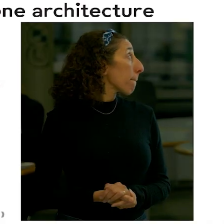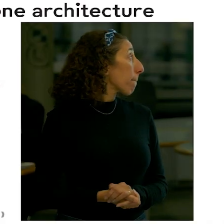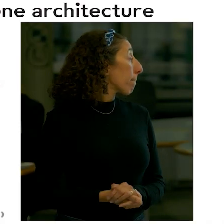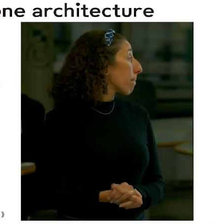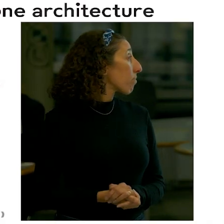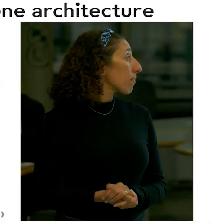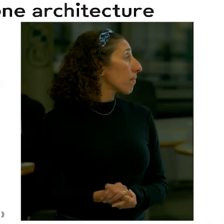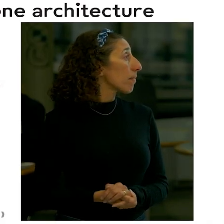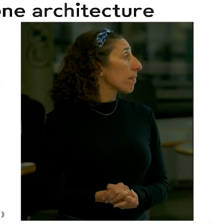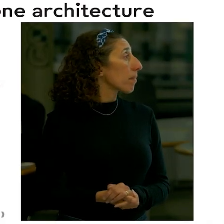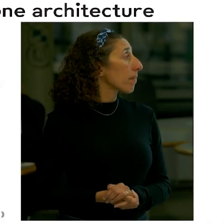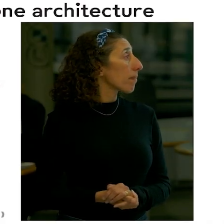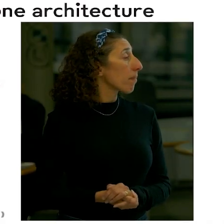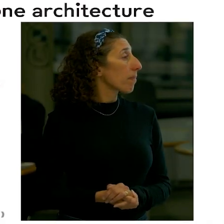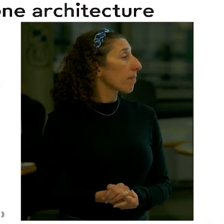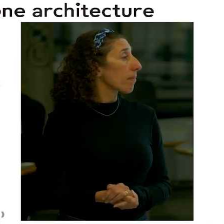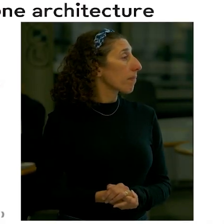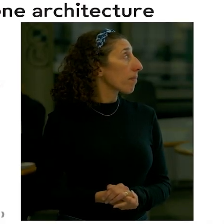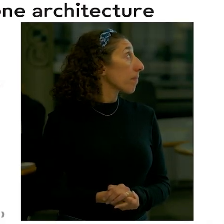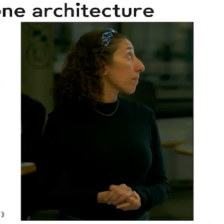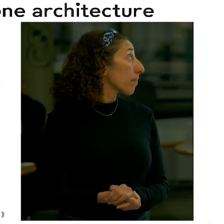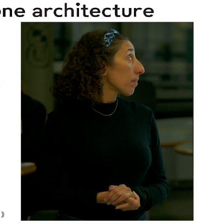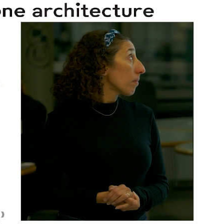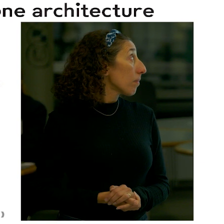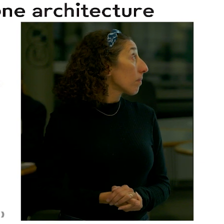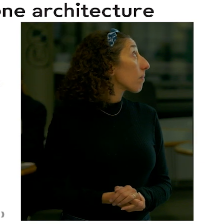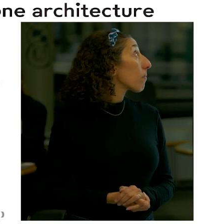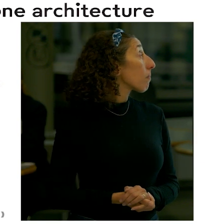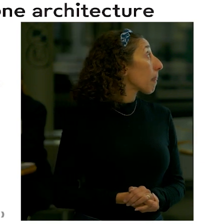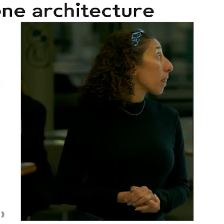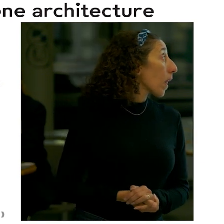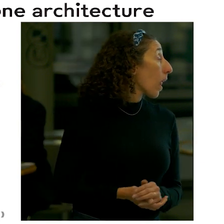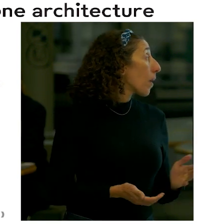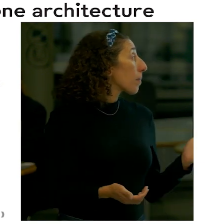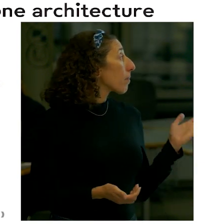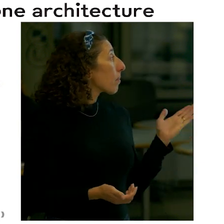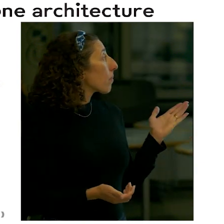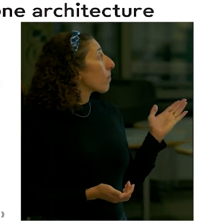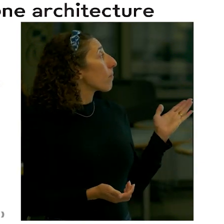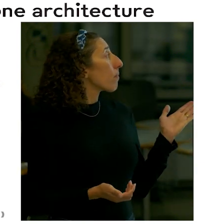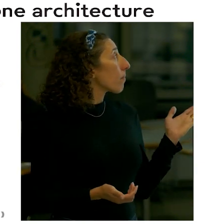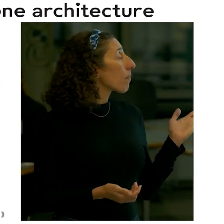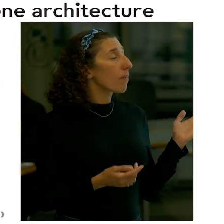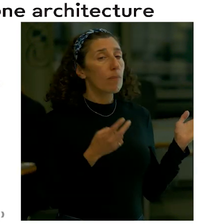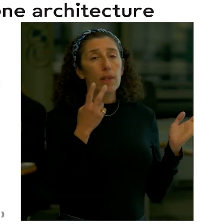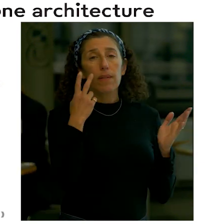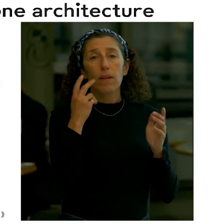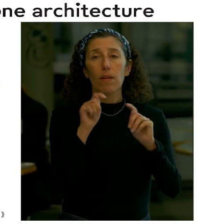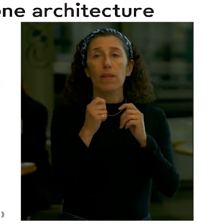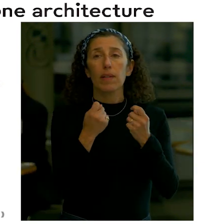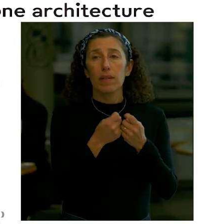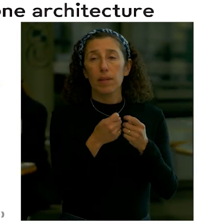ok just as a reminder this is the identification of the team members the Battery Park City Authority